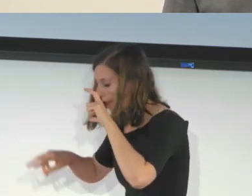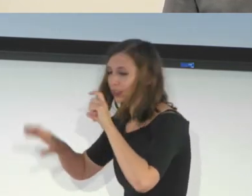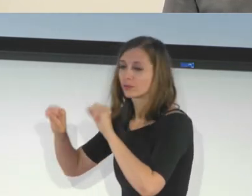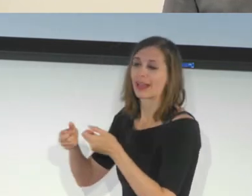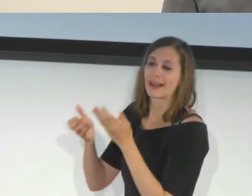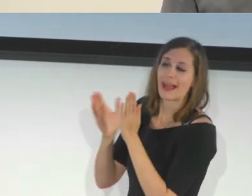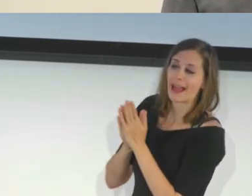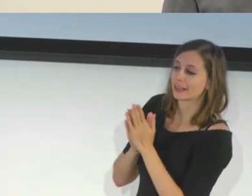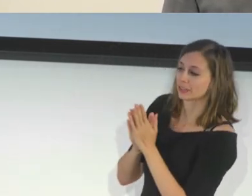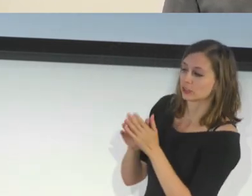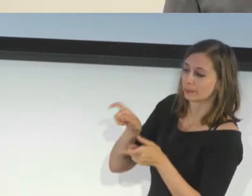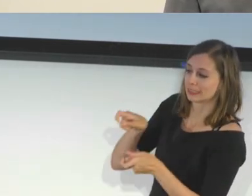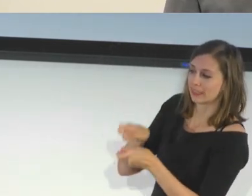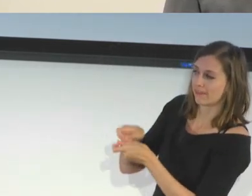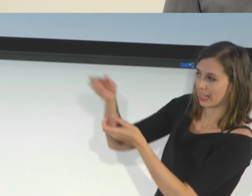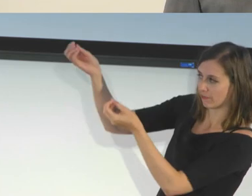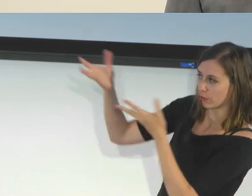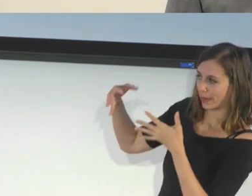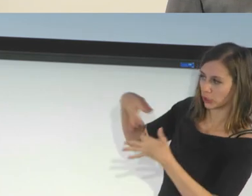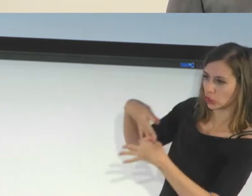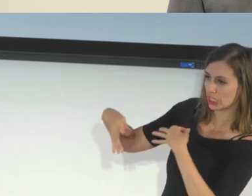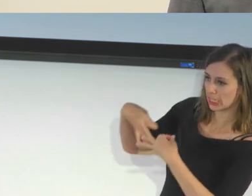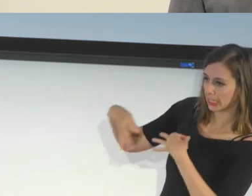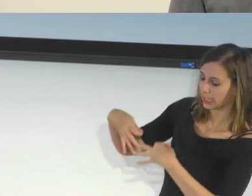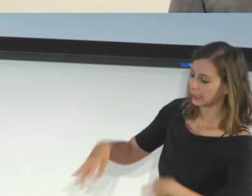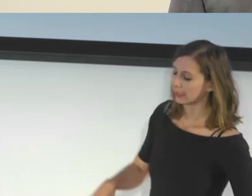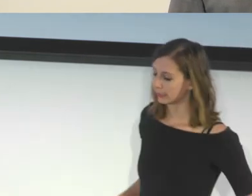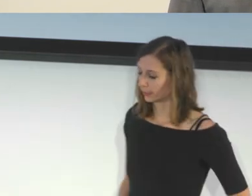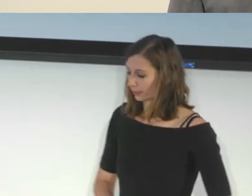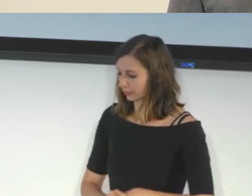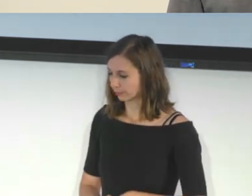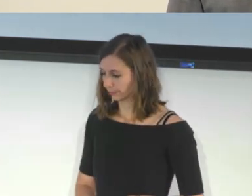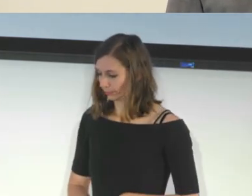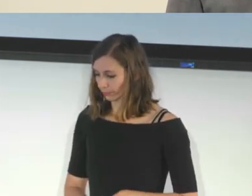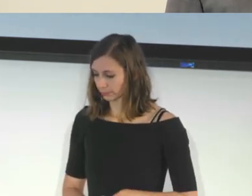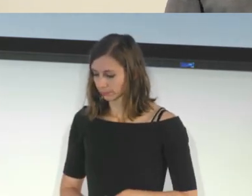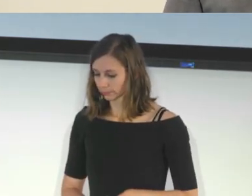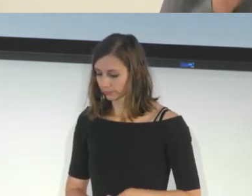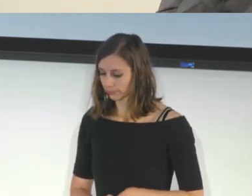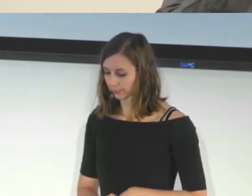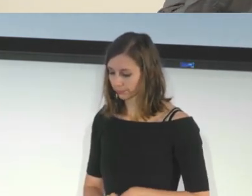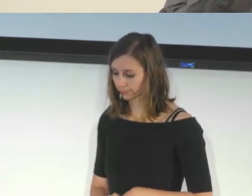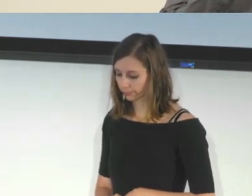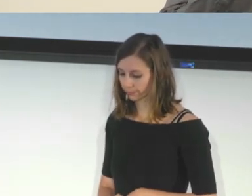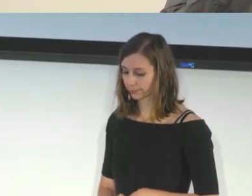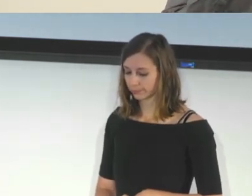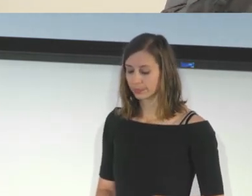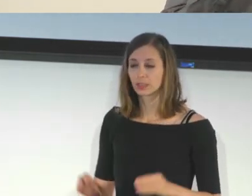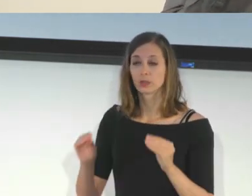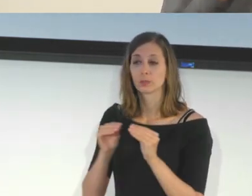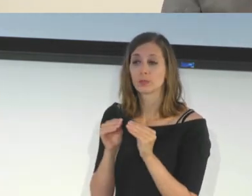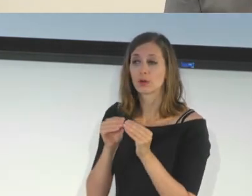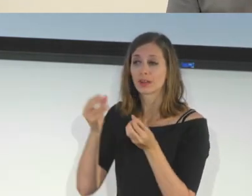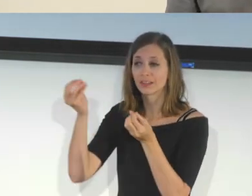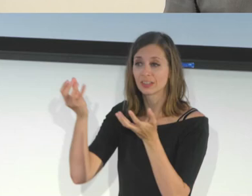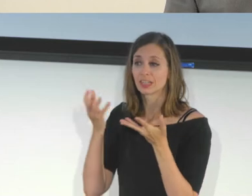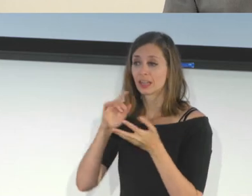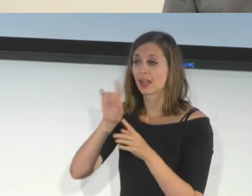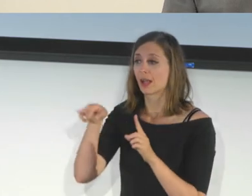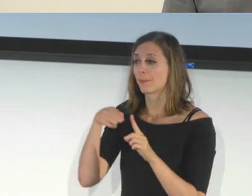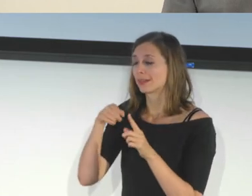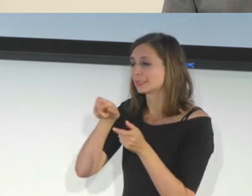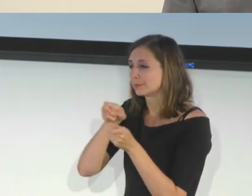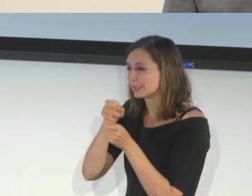in regards to what you're seeing. And you can get more information about a particular area that you are